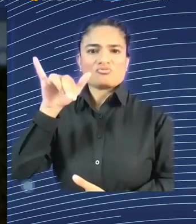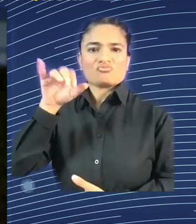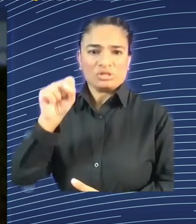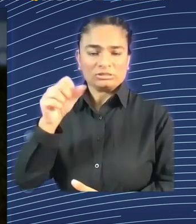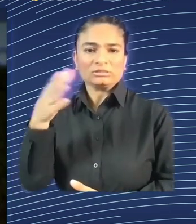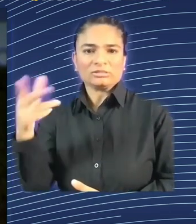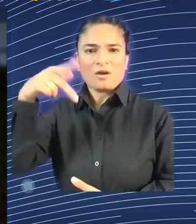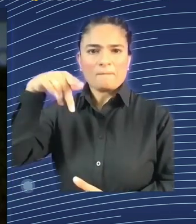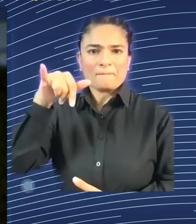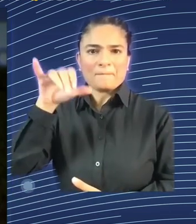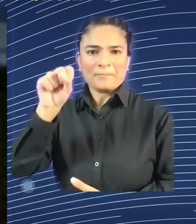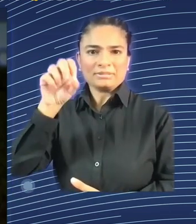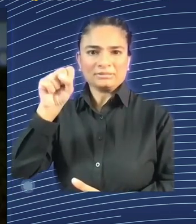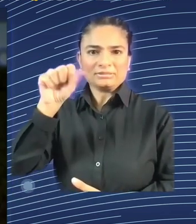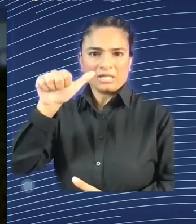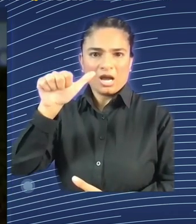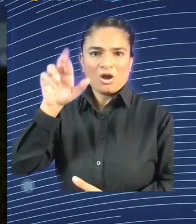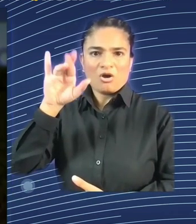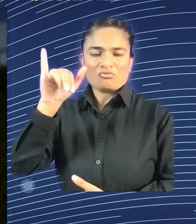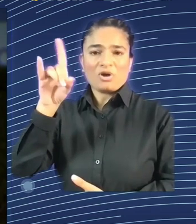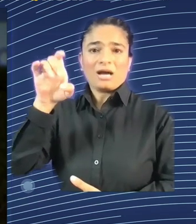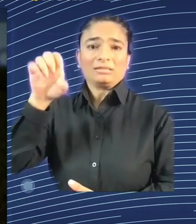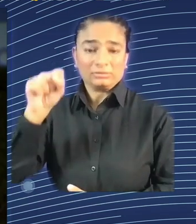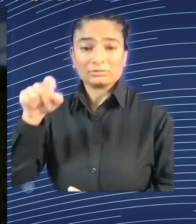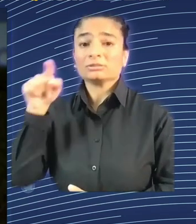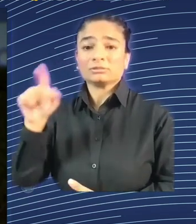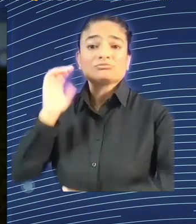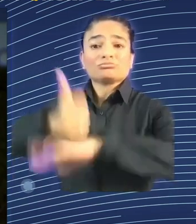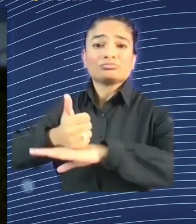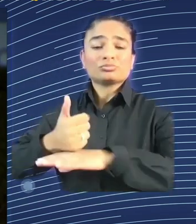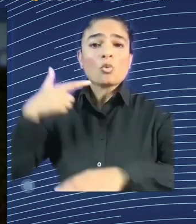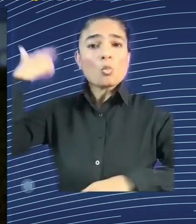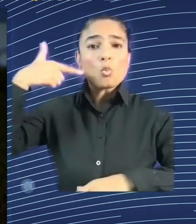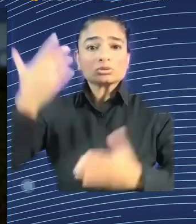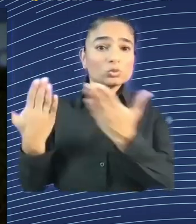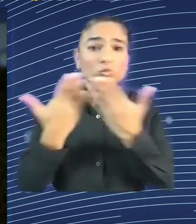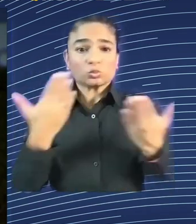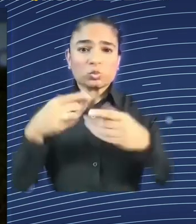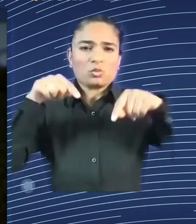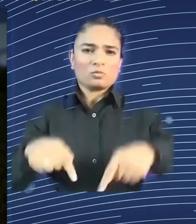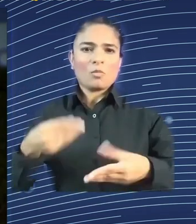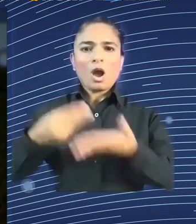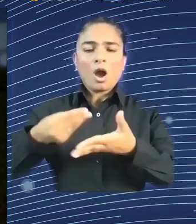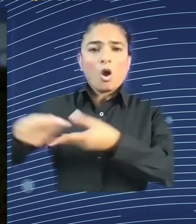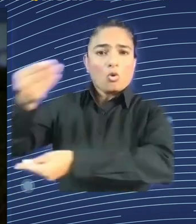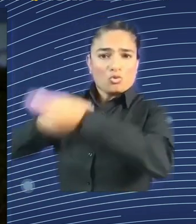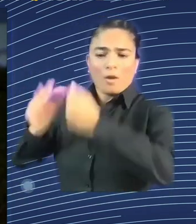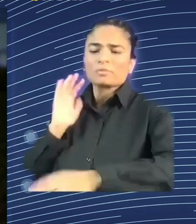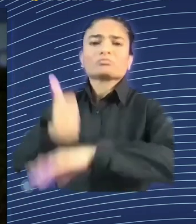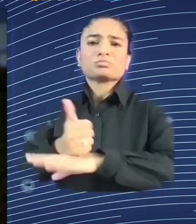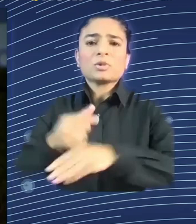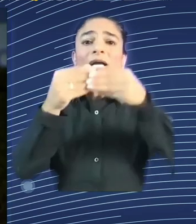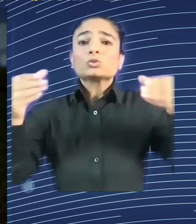Institute for the Future of Work and winner of the 2010 Nobel Prize in Economics for his work on labor market frictions and